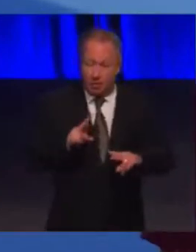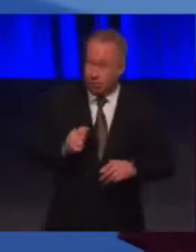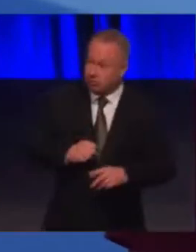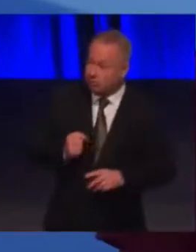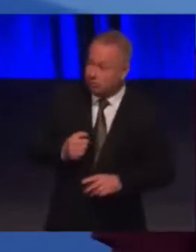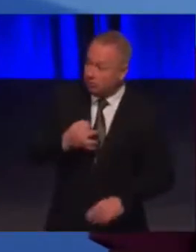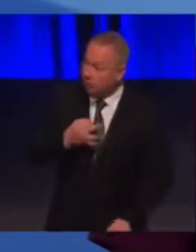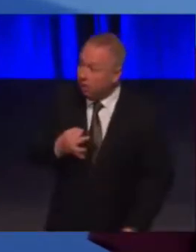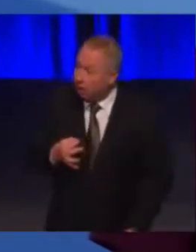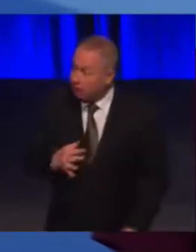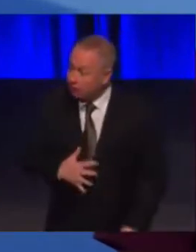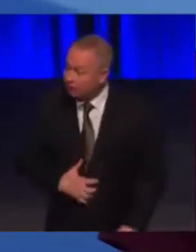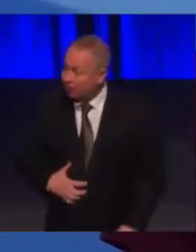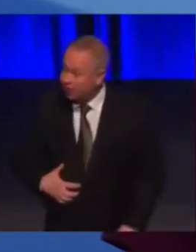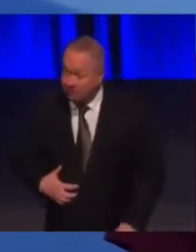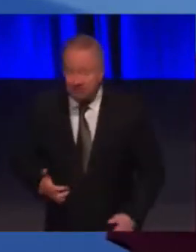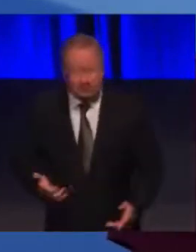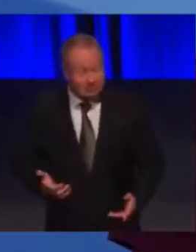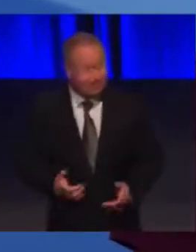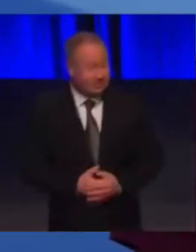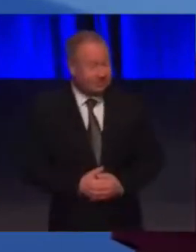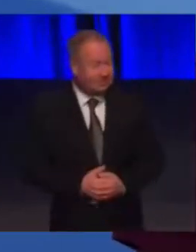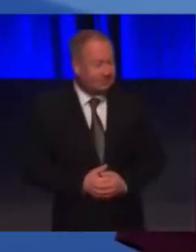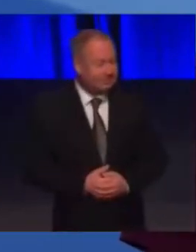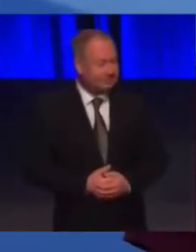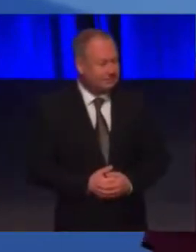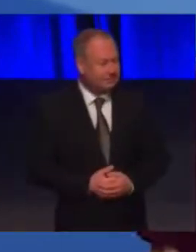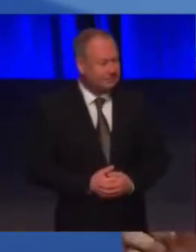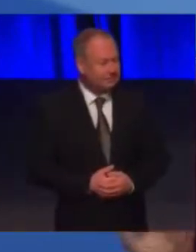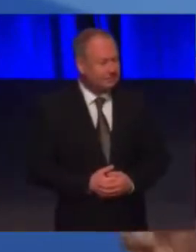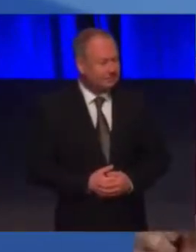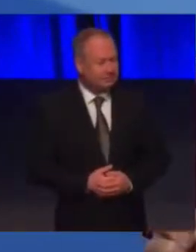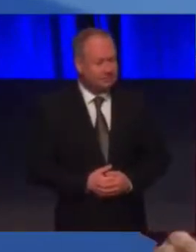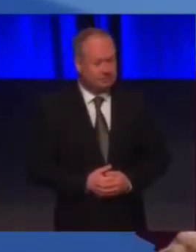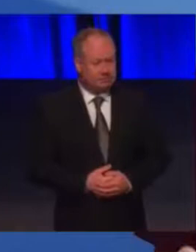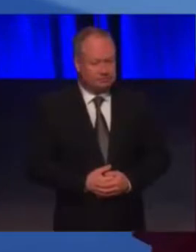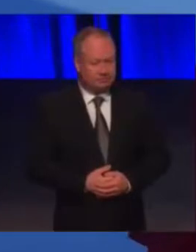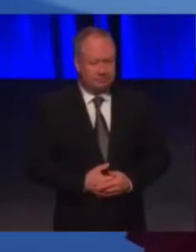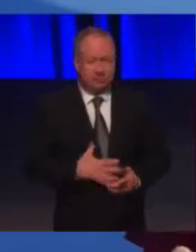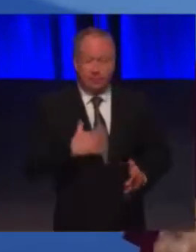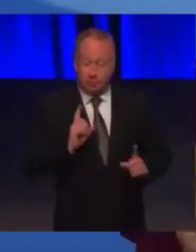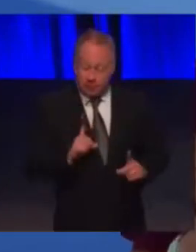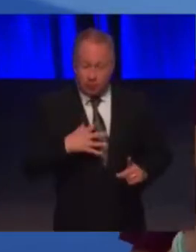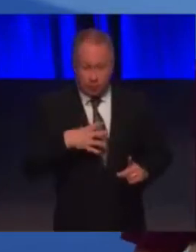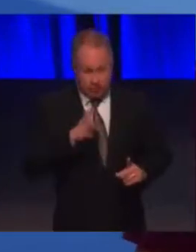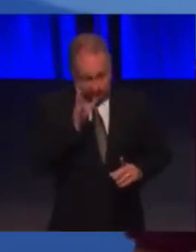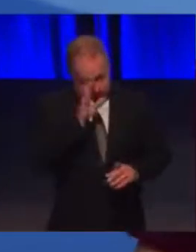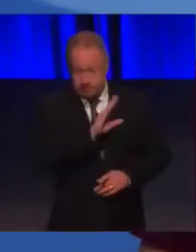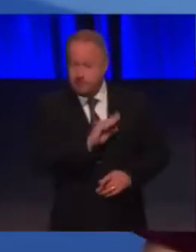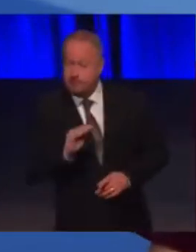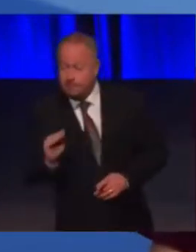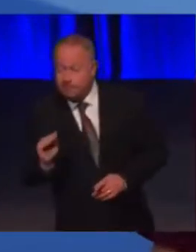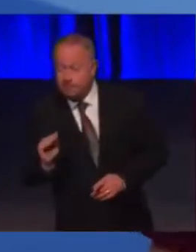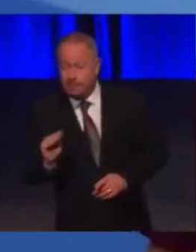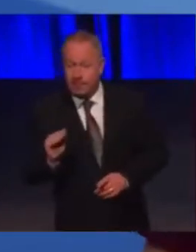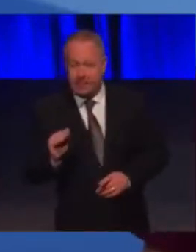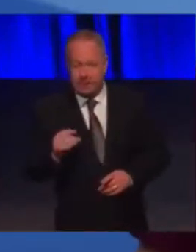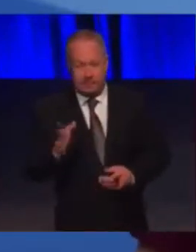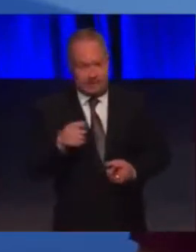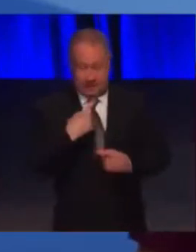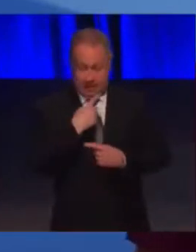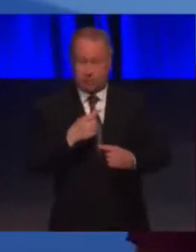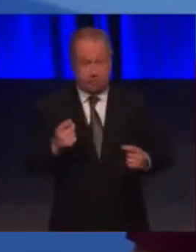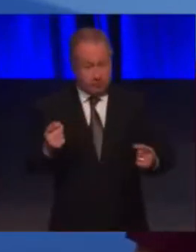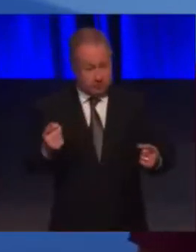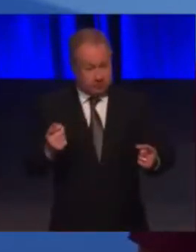that now as to what's been announced. However, I want to contextualise that as well. What's been announced is an important